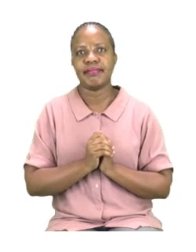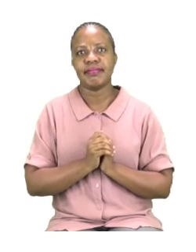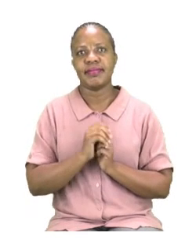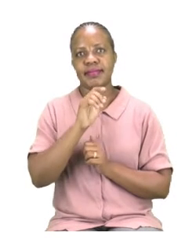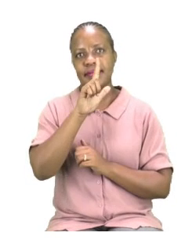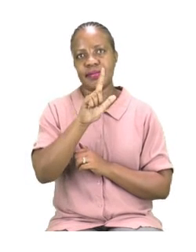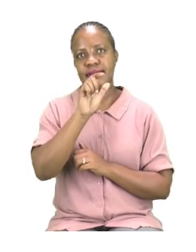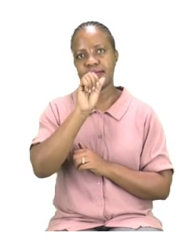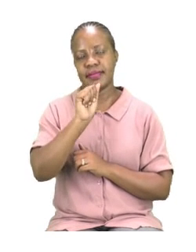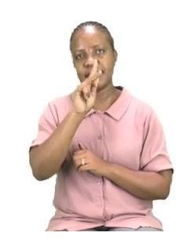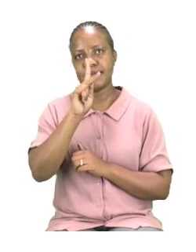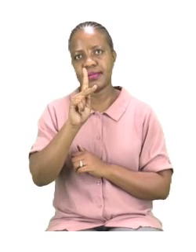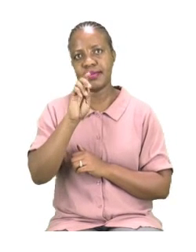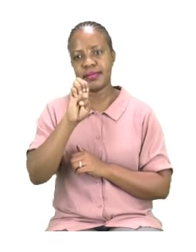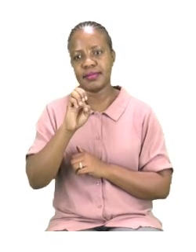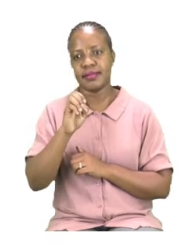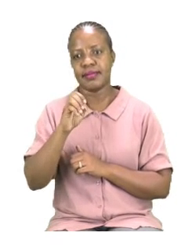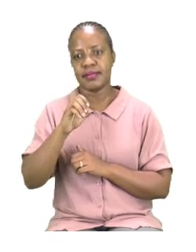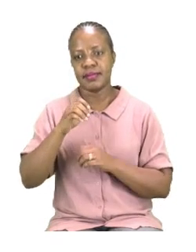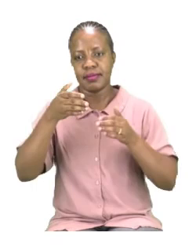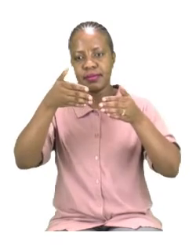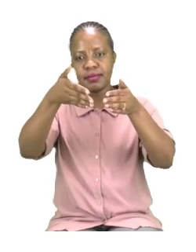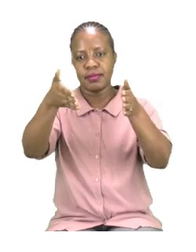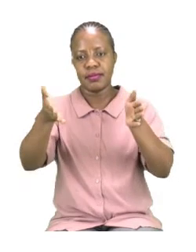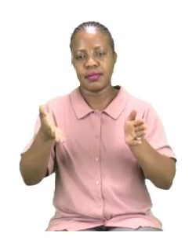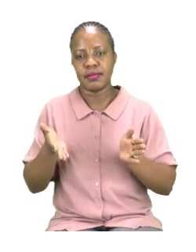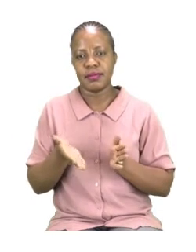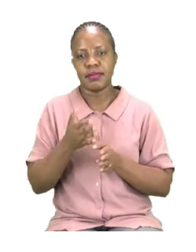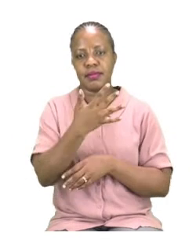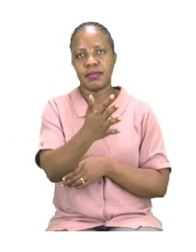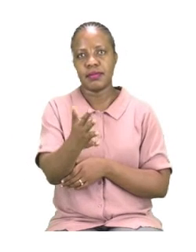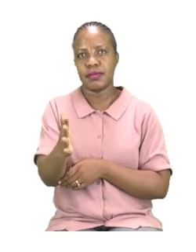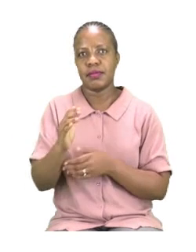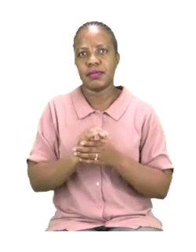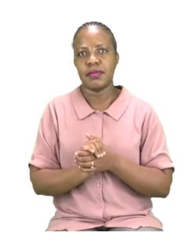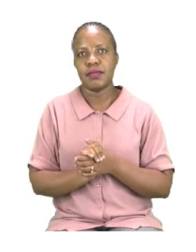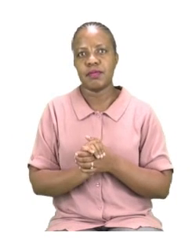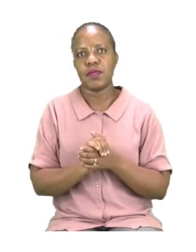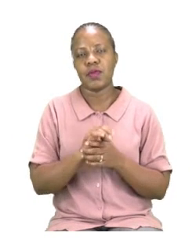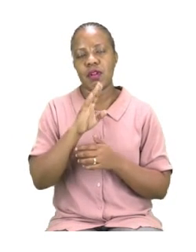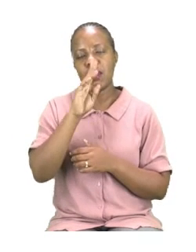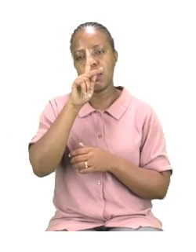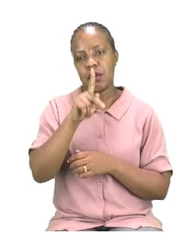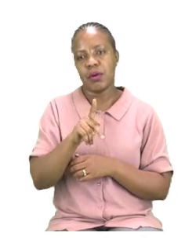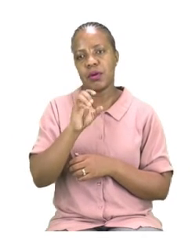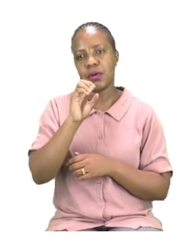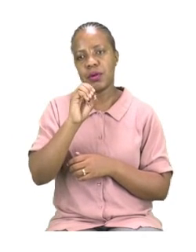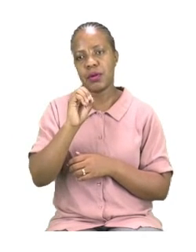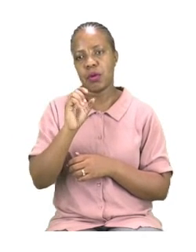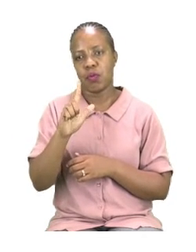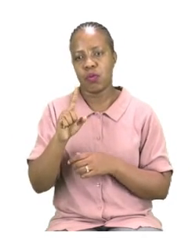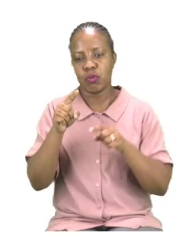lake, pool, pool,